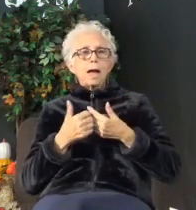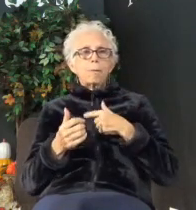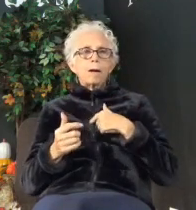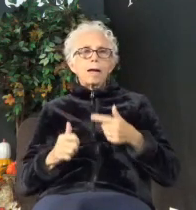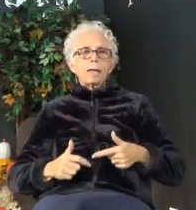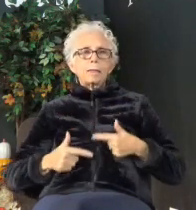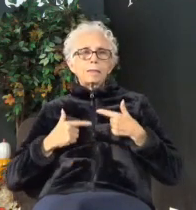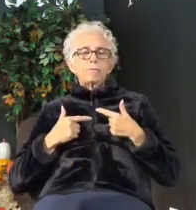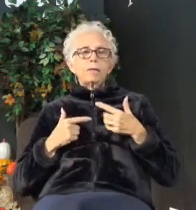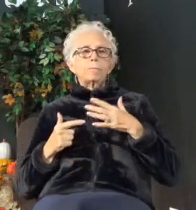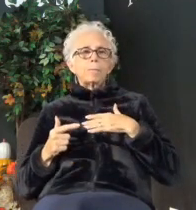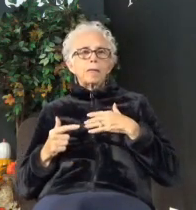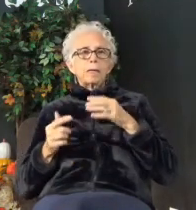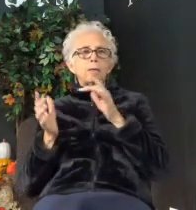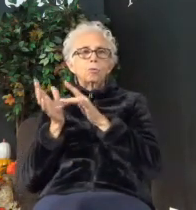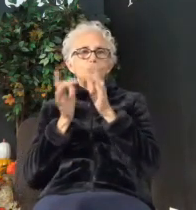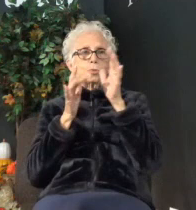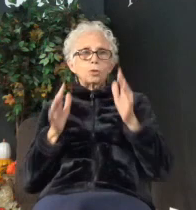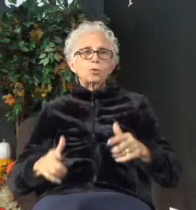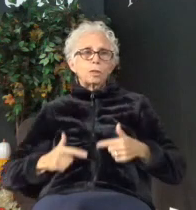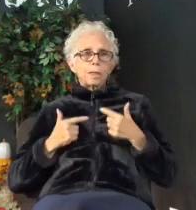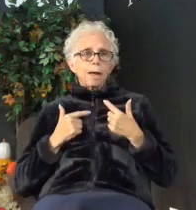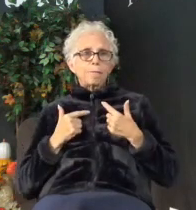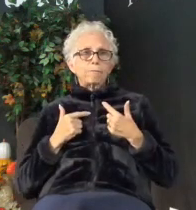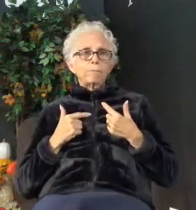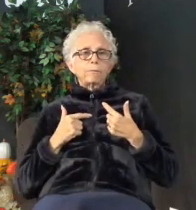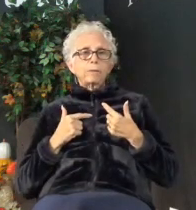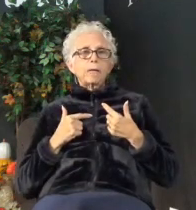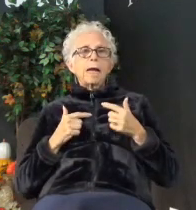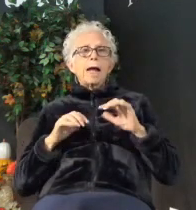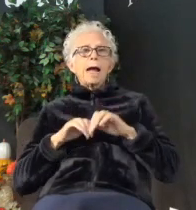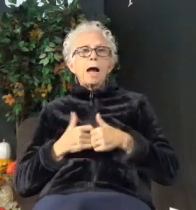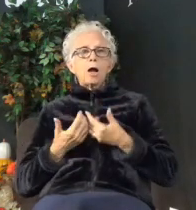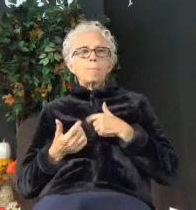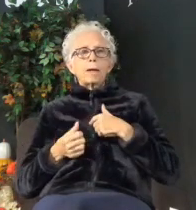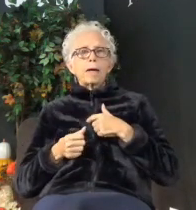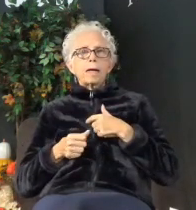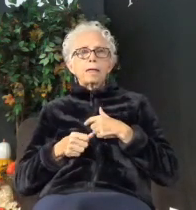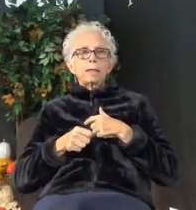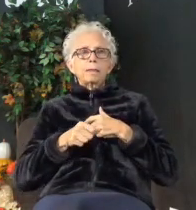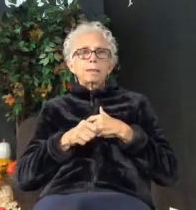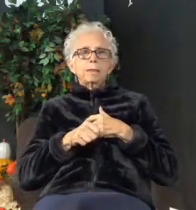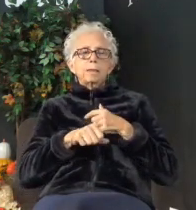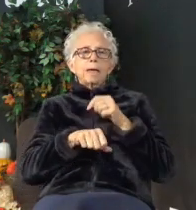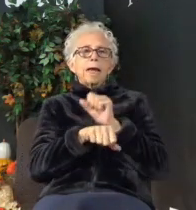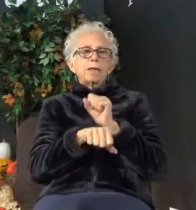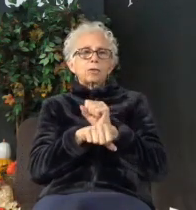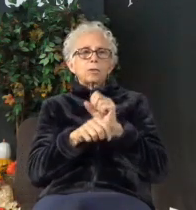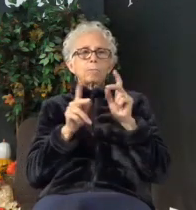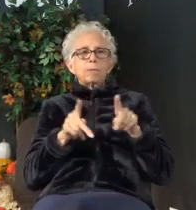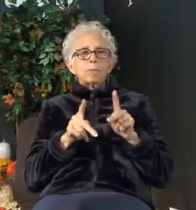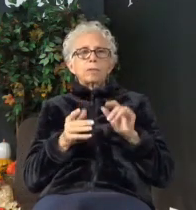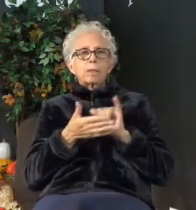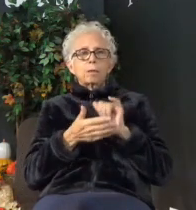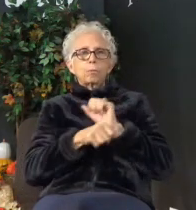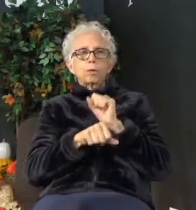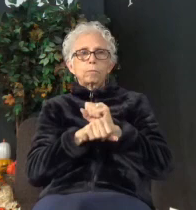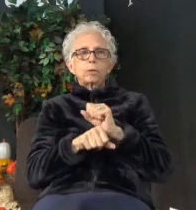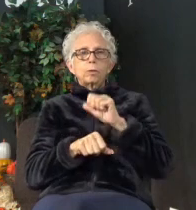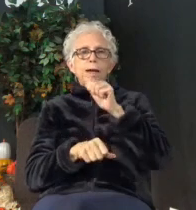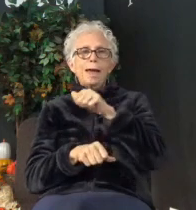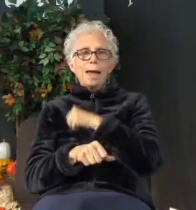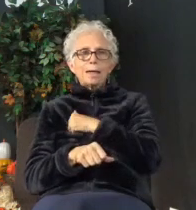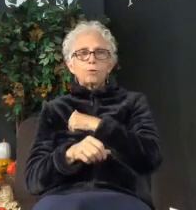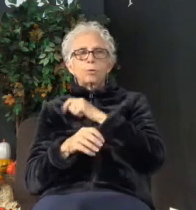Christian life? How am I treating my employer? What's my attitude about my